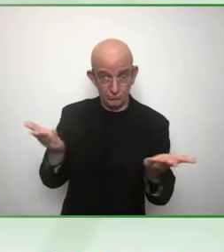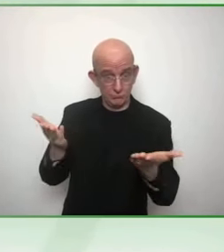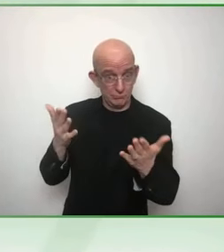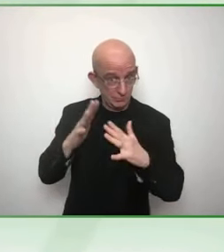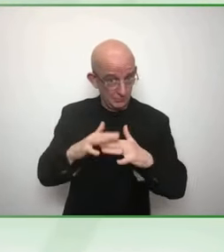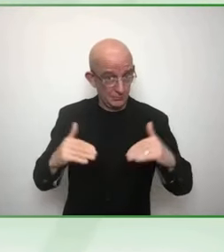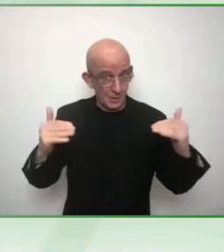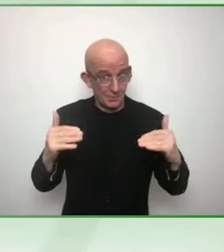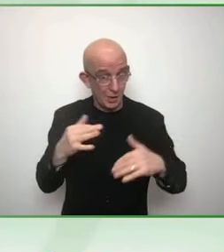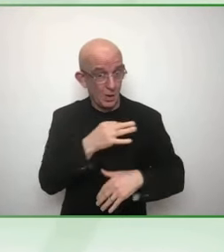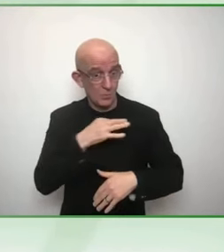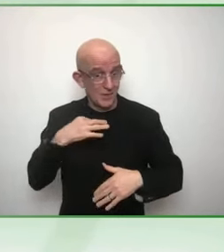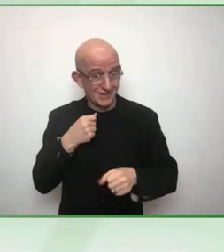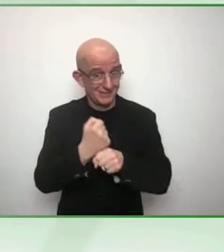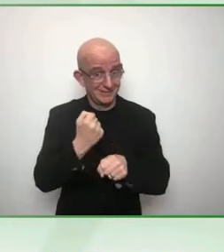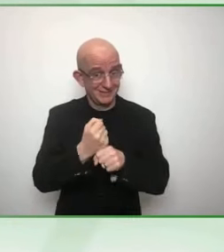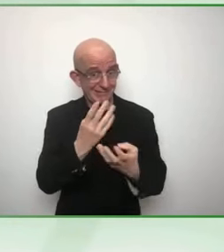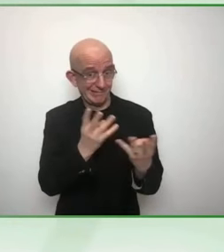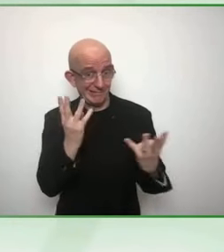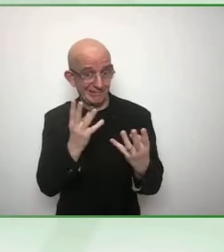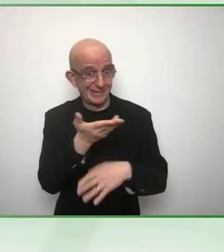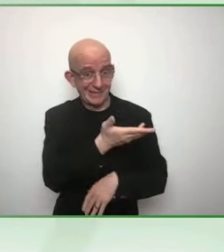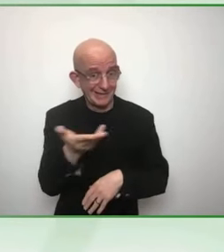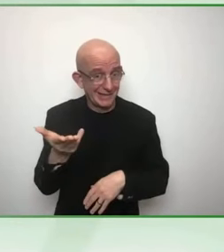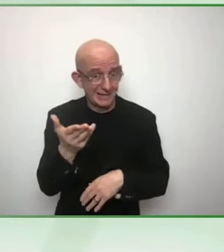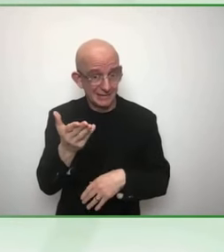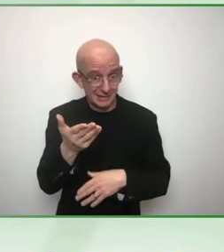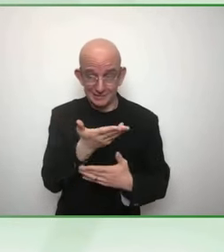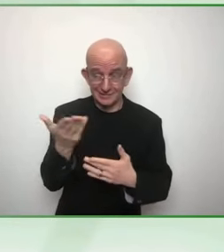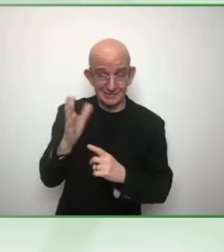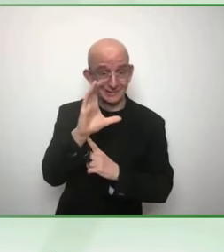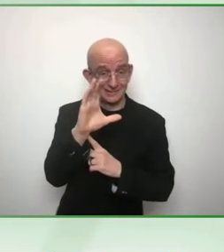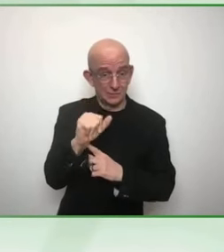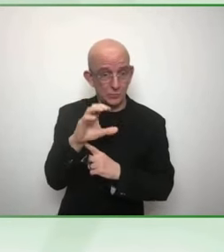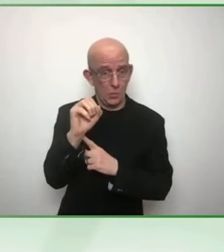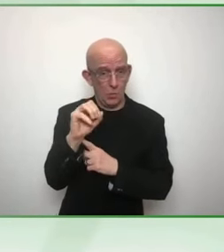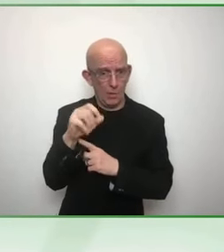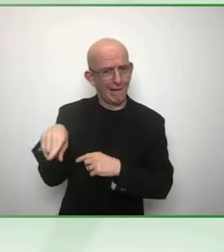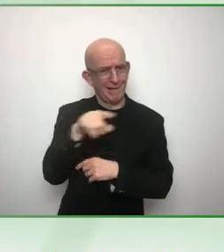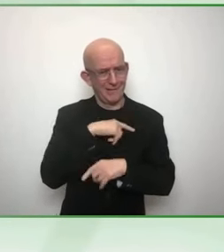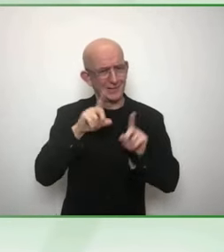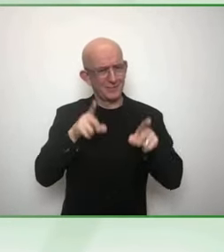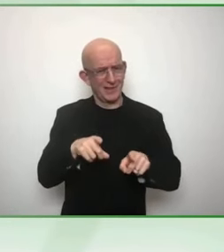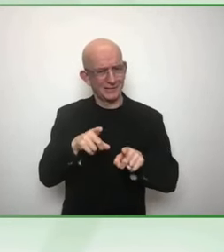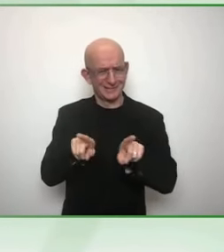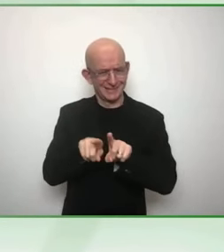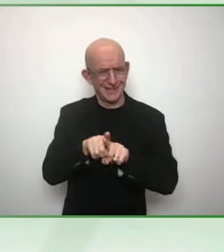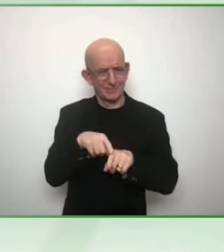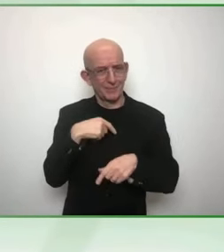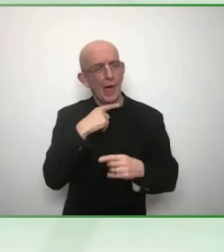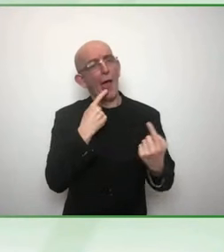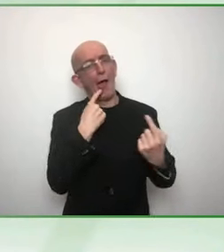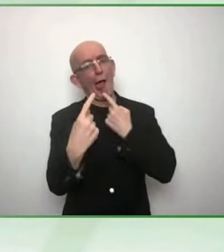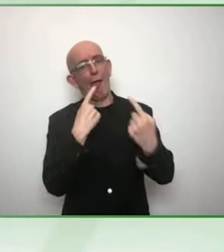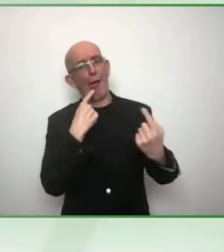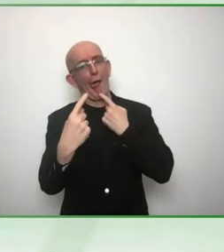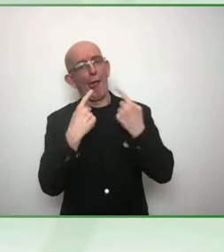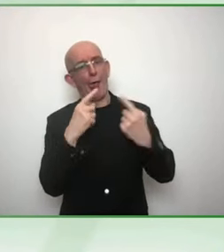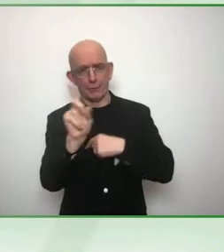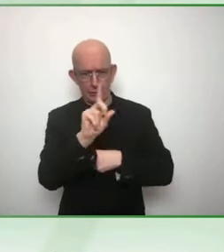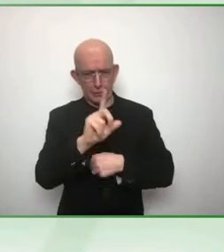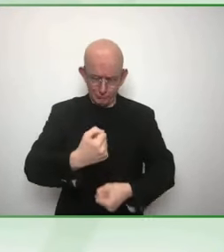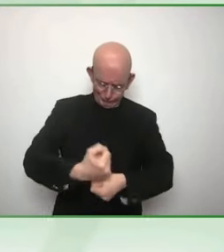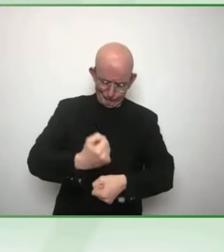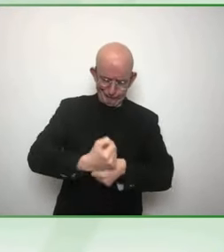that by the Secretary General. So there is a good synergy between SDGs and then UNVIS, UN